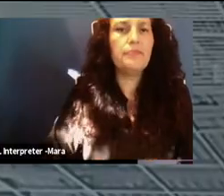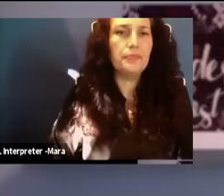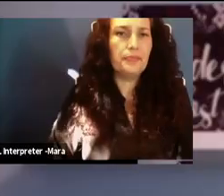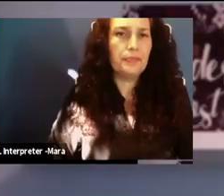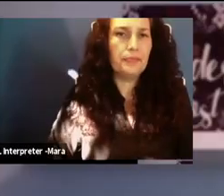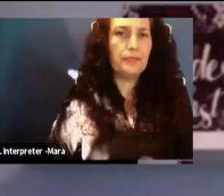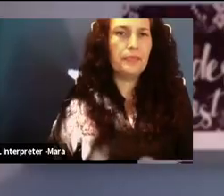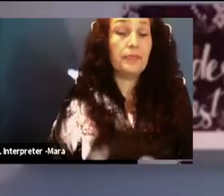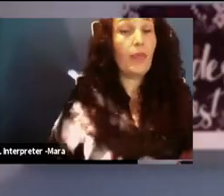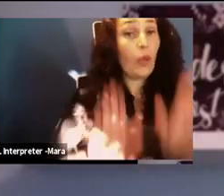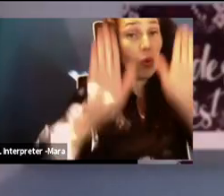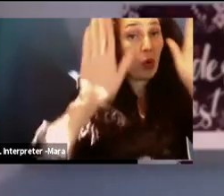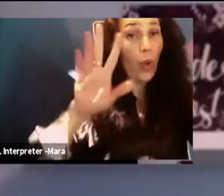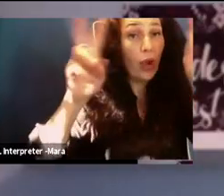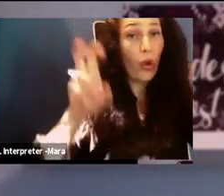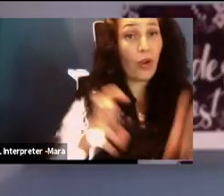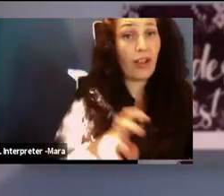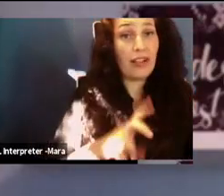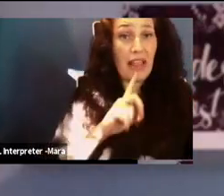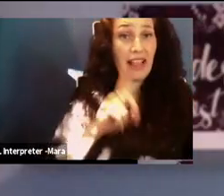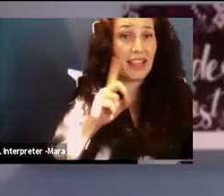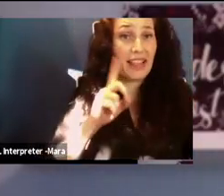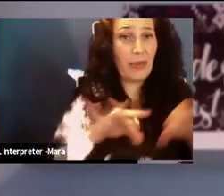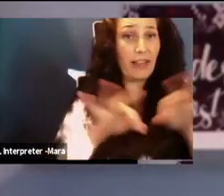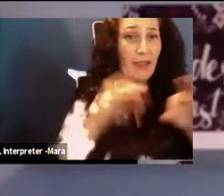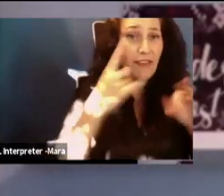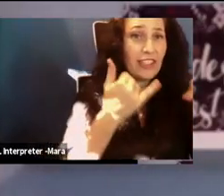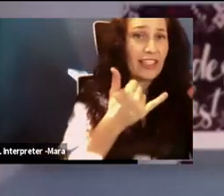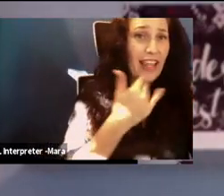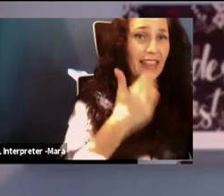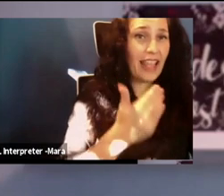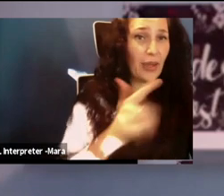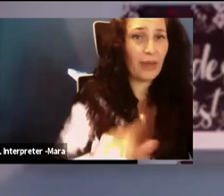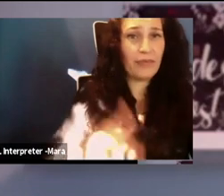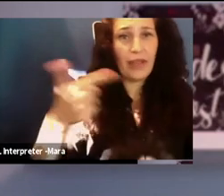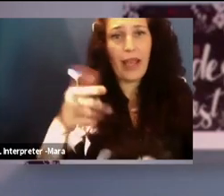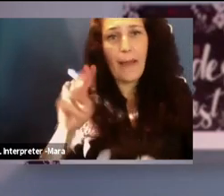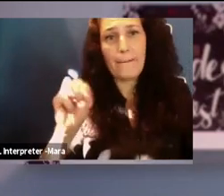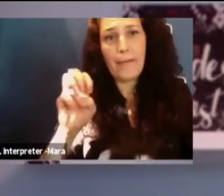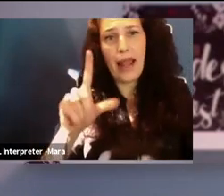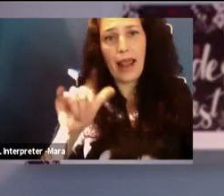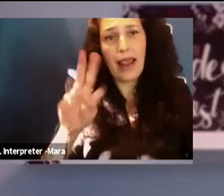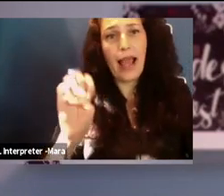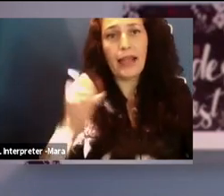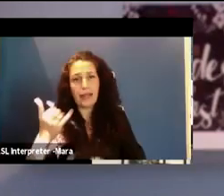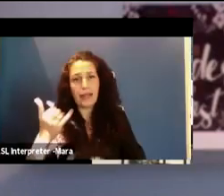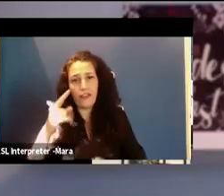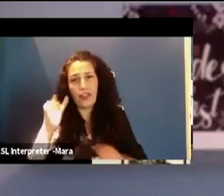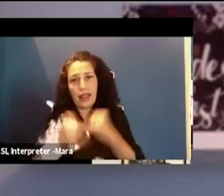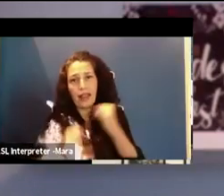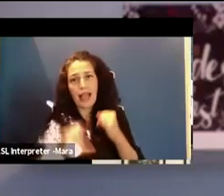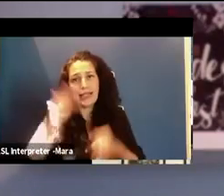What a great quote, and very relevant to today, so thank you. I'll be passing it to Madeline to present our last speaker.